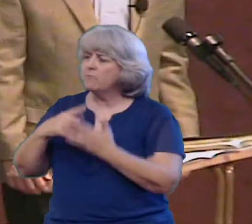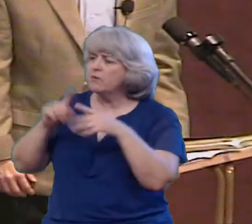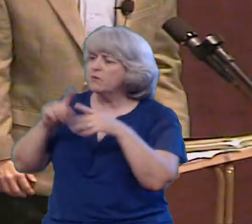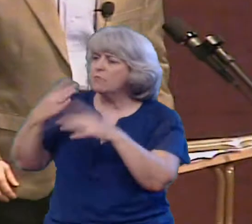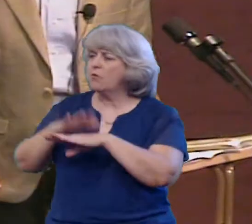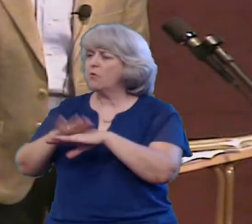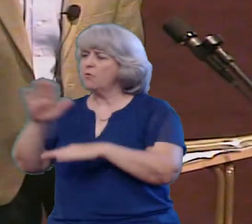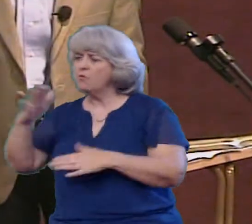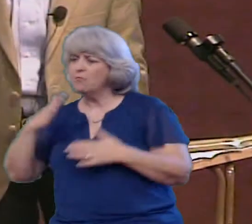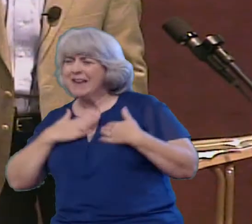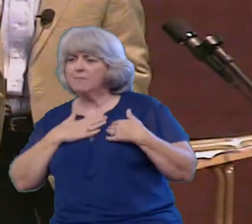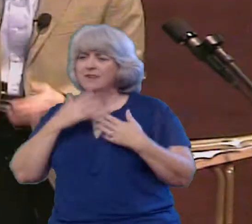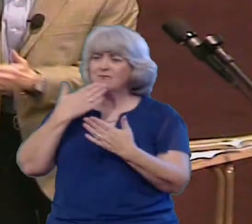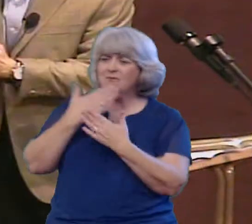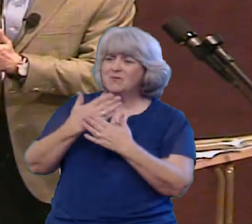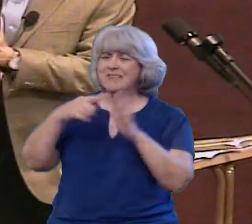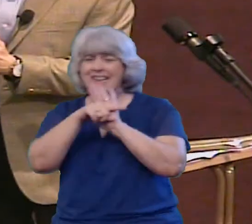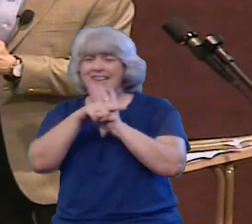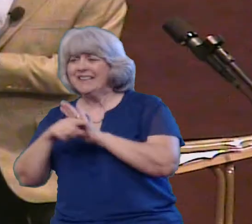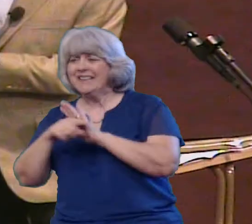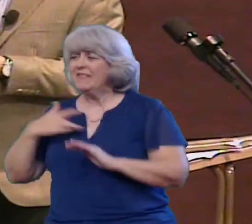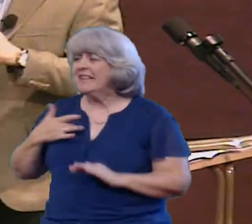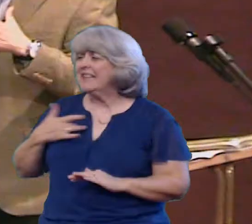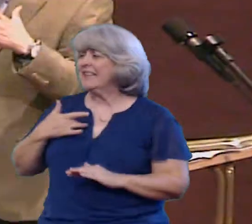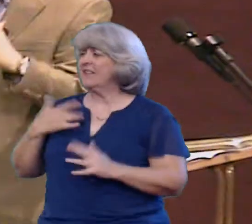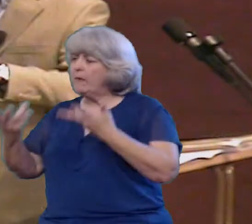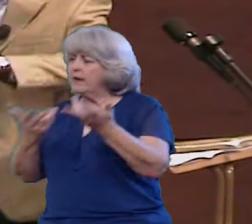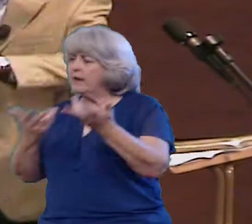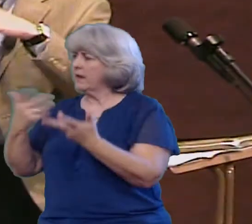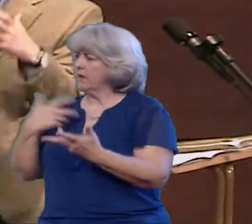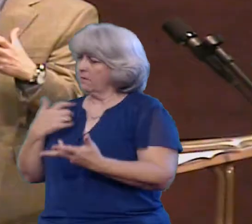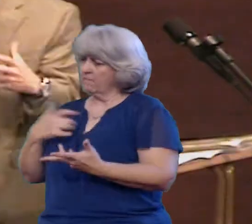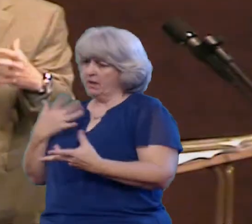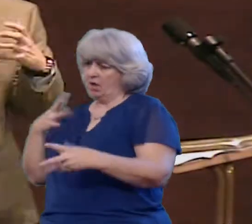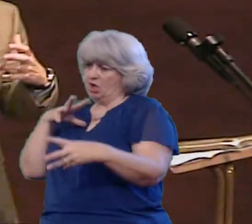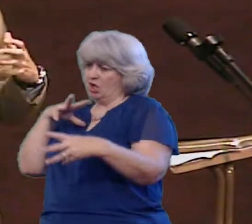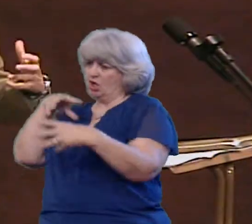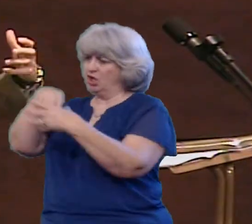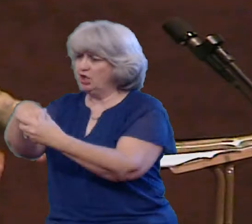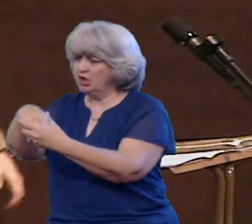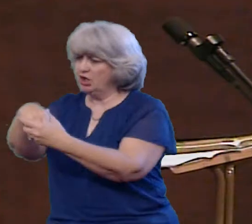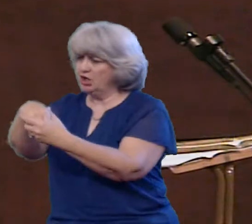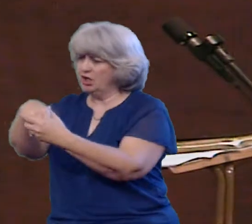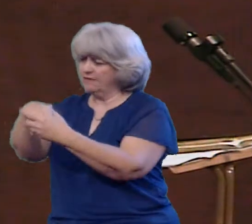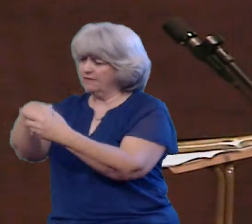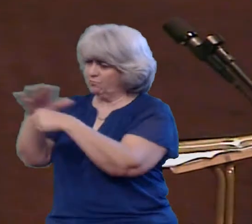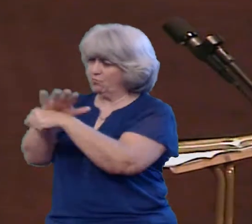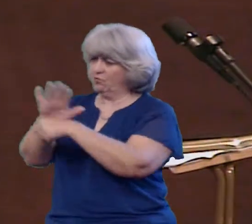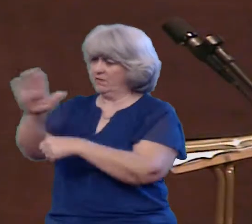is We want to be invested in their life As much as we can